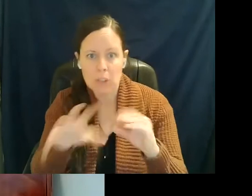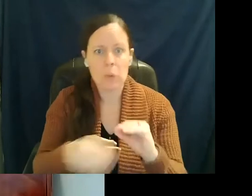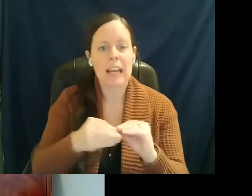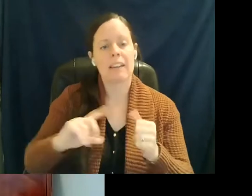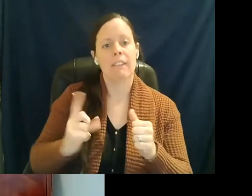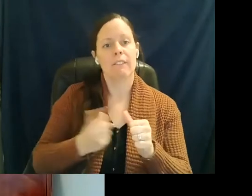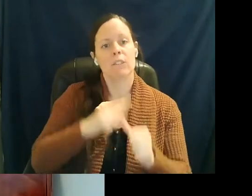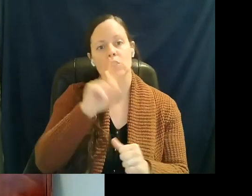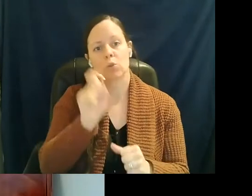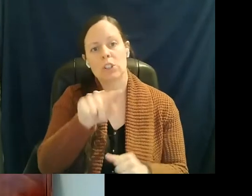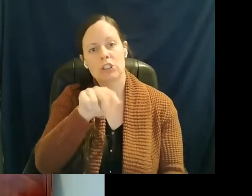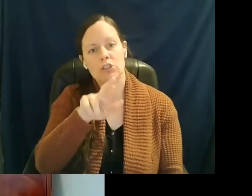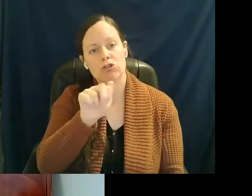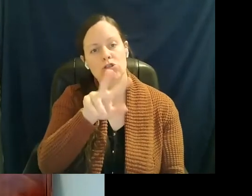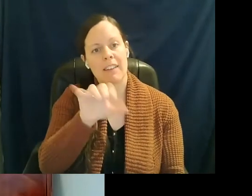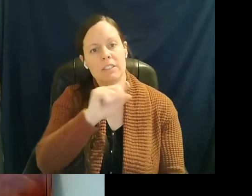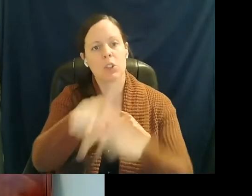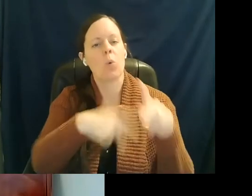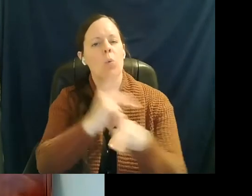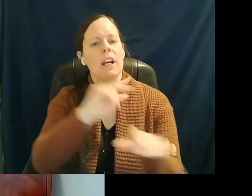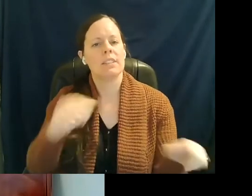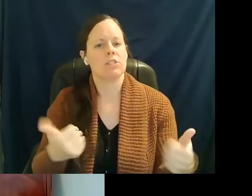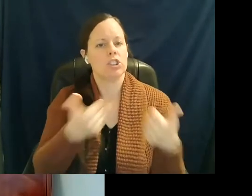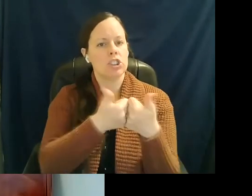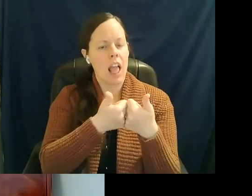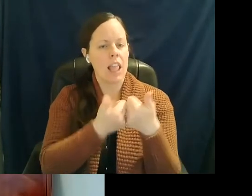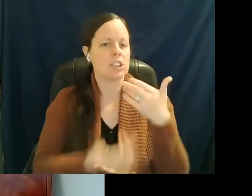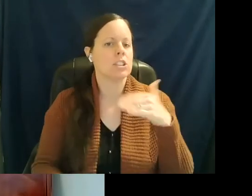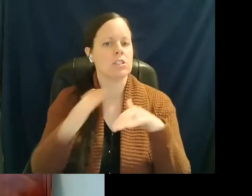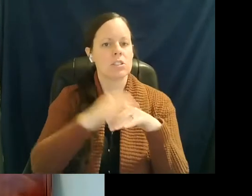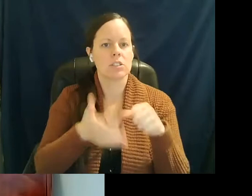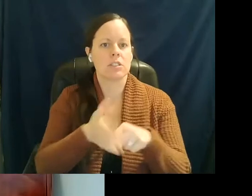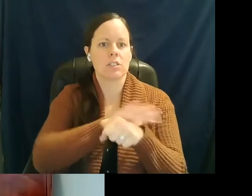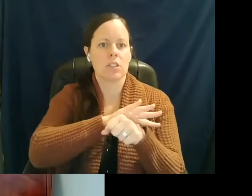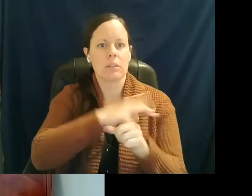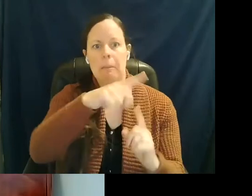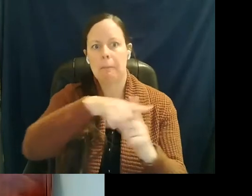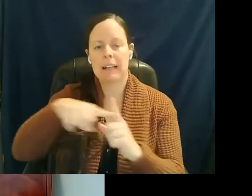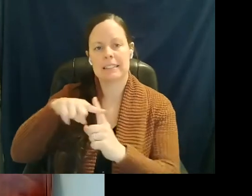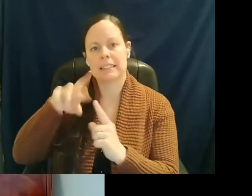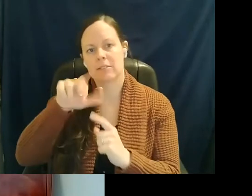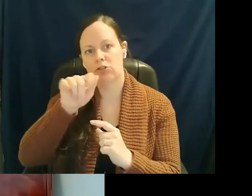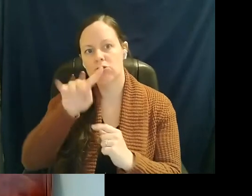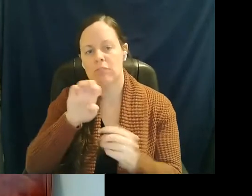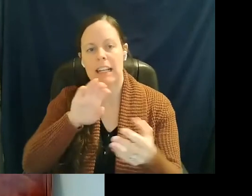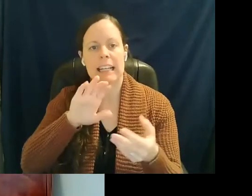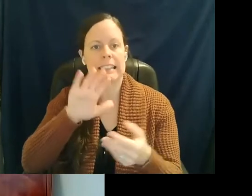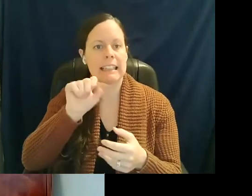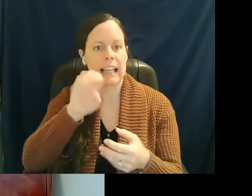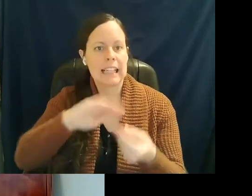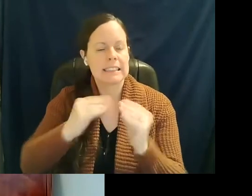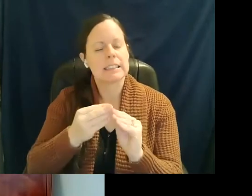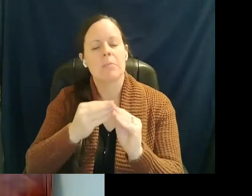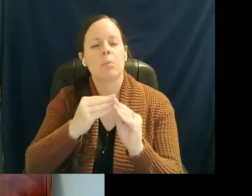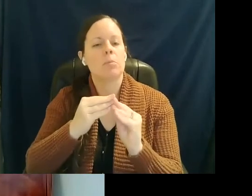I'll start with Travis. What types of challenges are the increasing COVID-19 positivity rate and case numbers causing our EMS